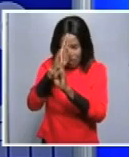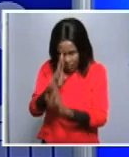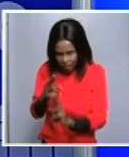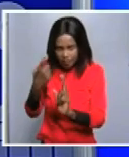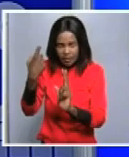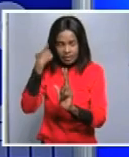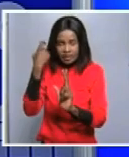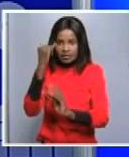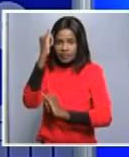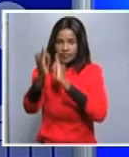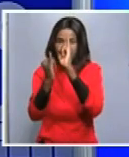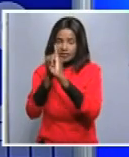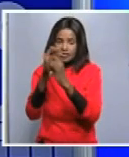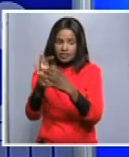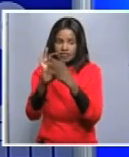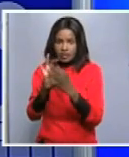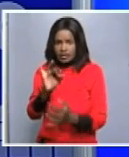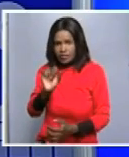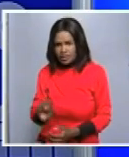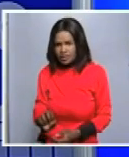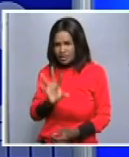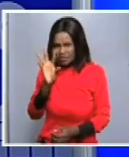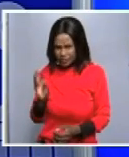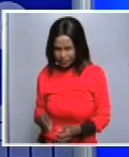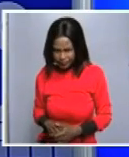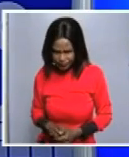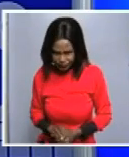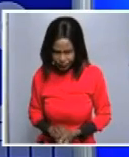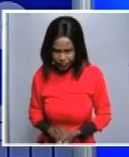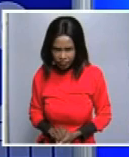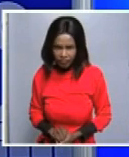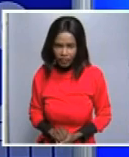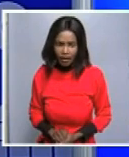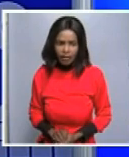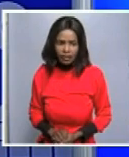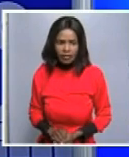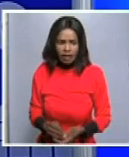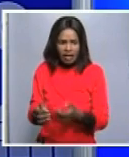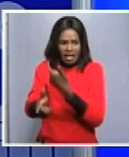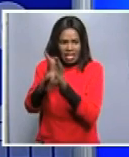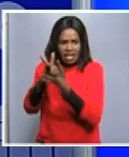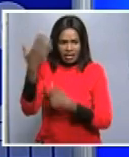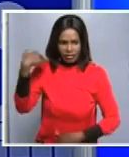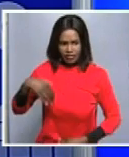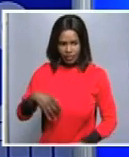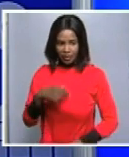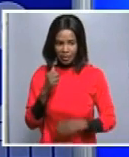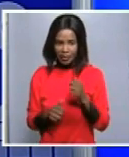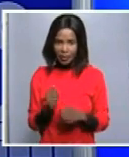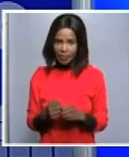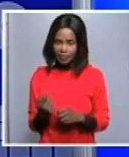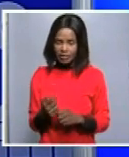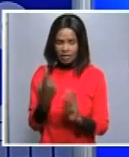and or minister for international relations and cooperation of south africa who is in namibia on a diplomatic